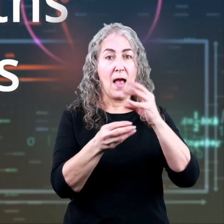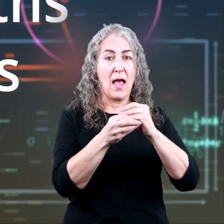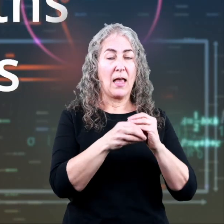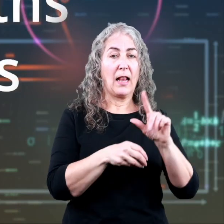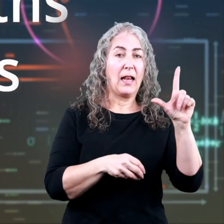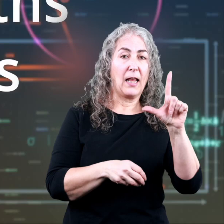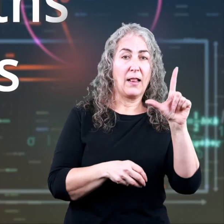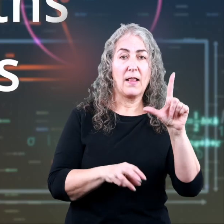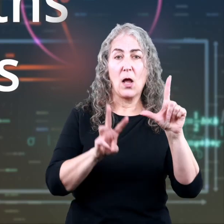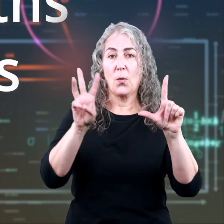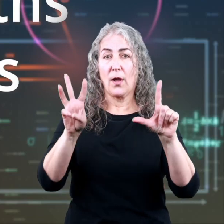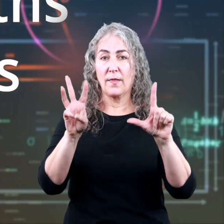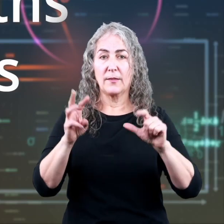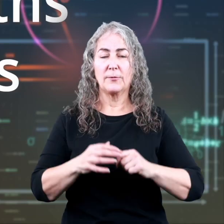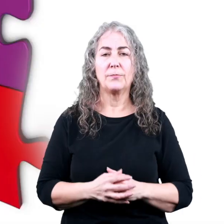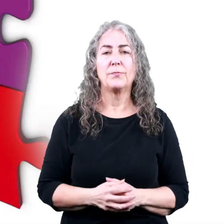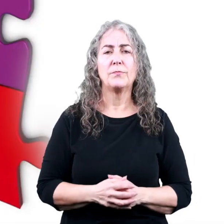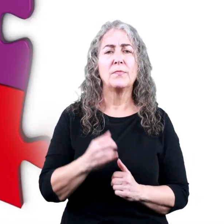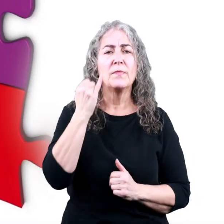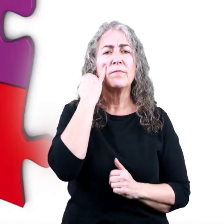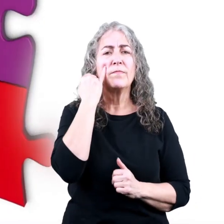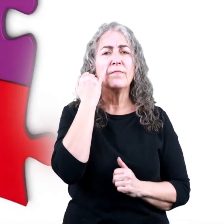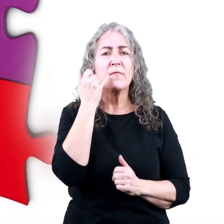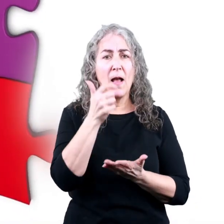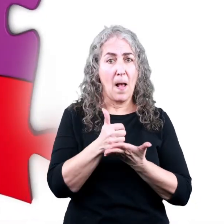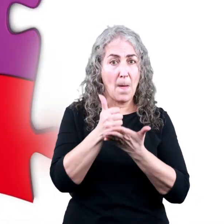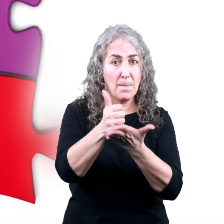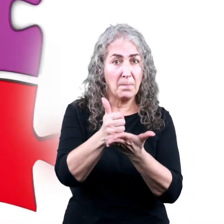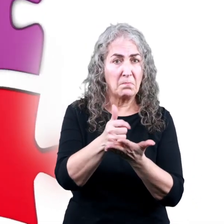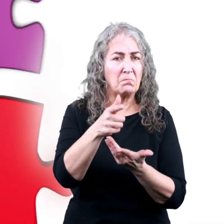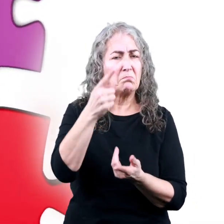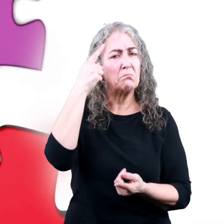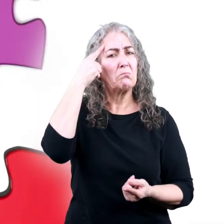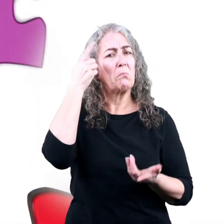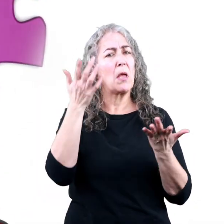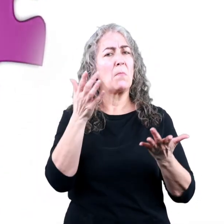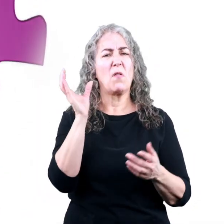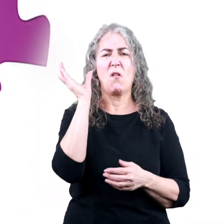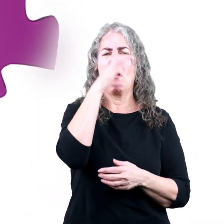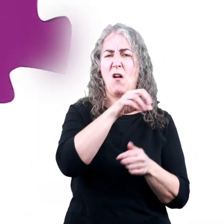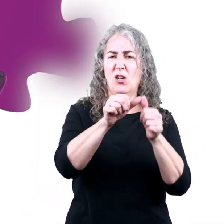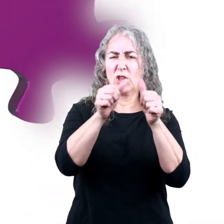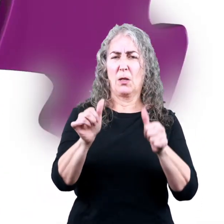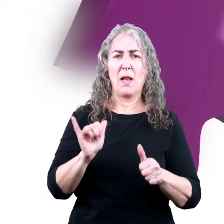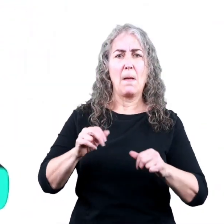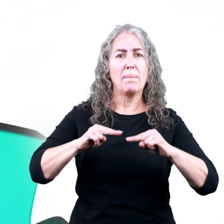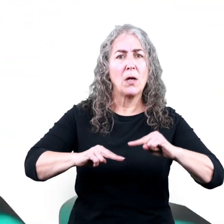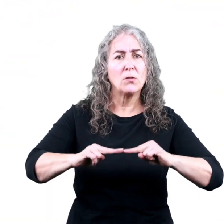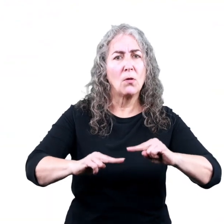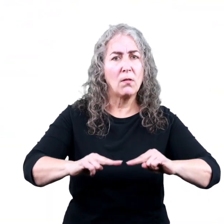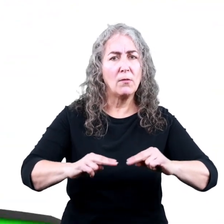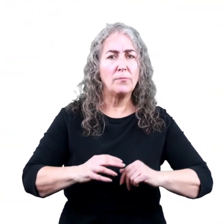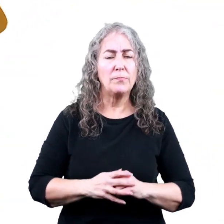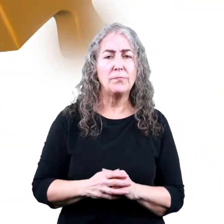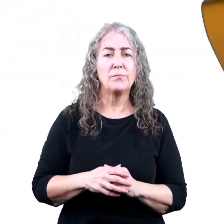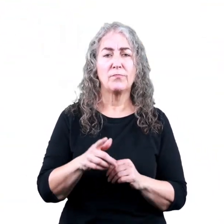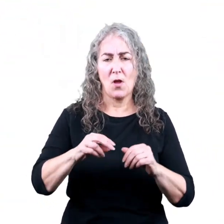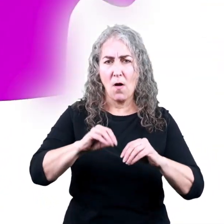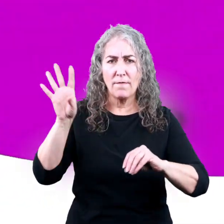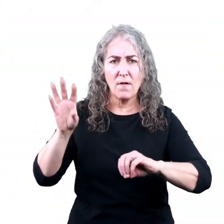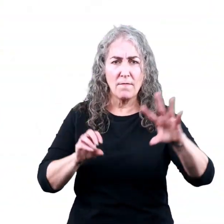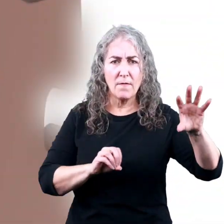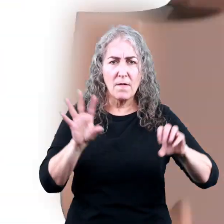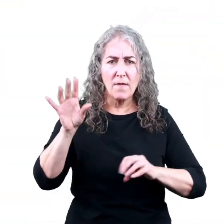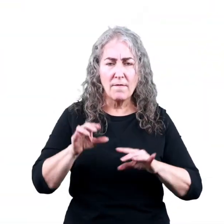the lengths and widths. If it helps, you can think of the odd shape as a puzzle, which you are taking apart to